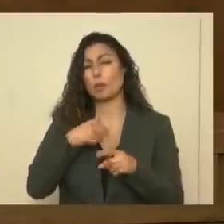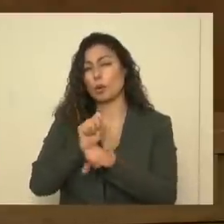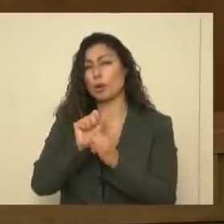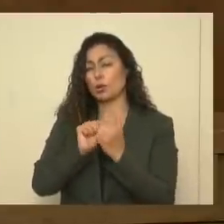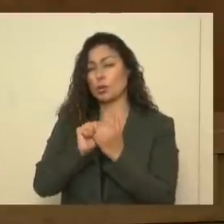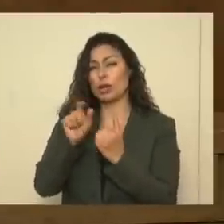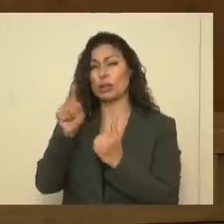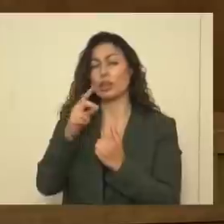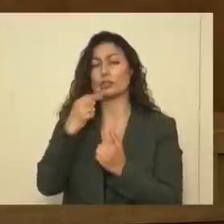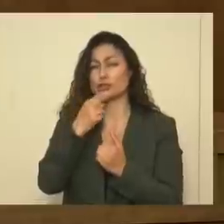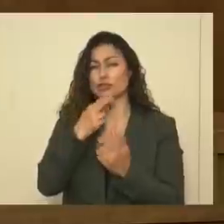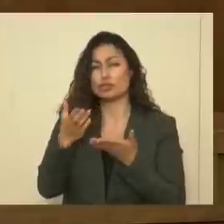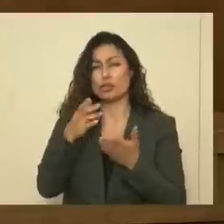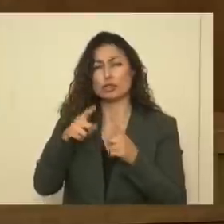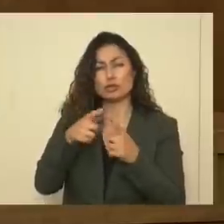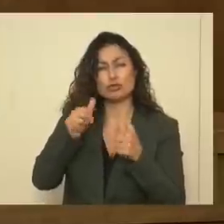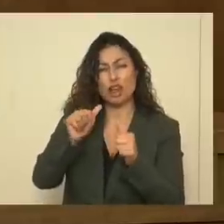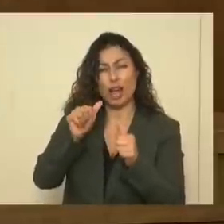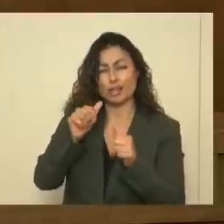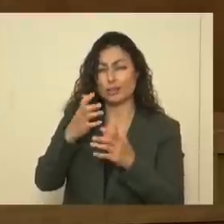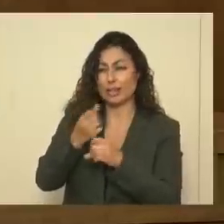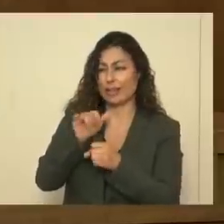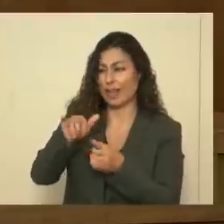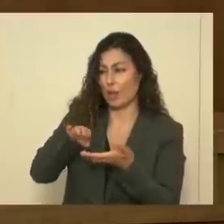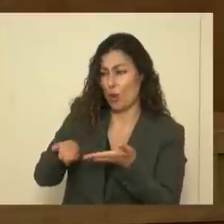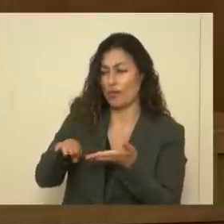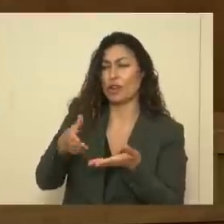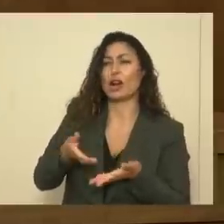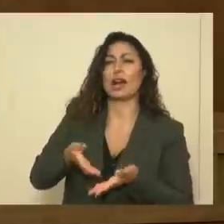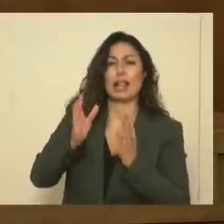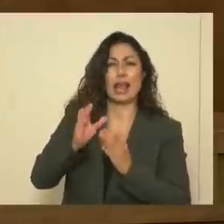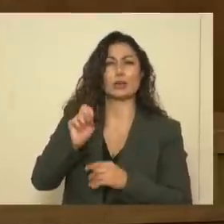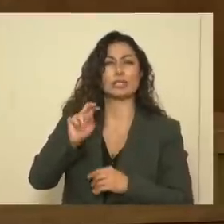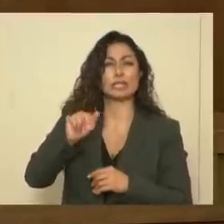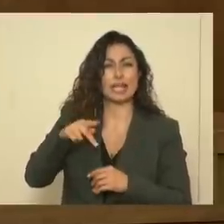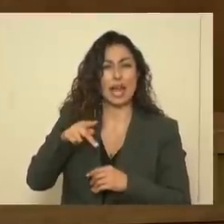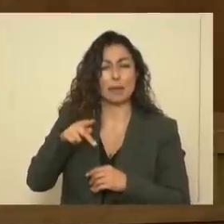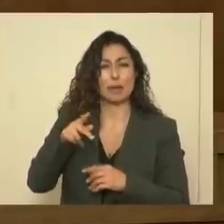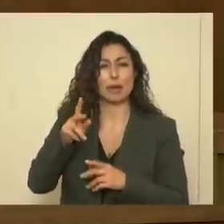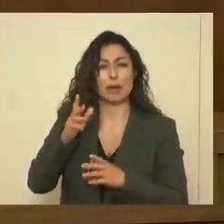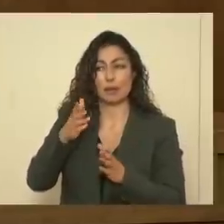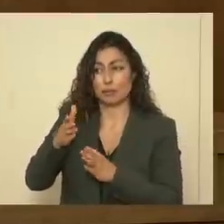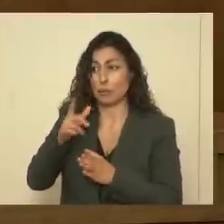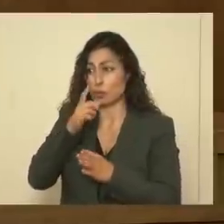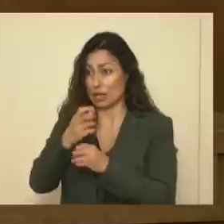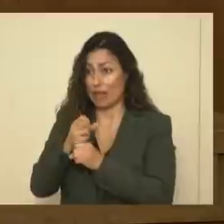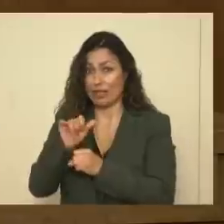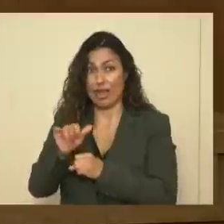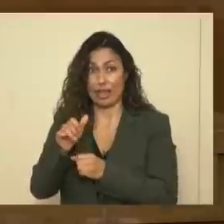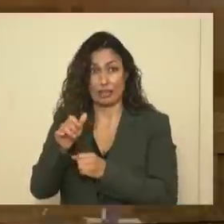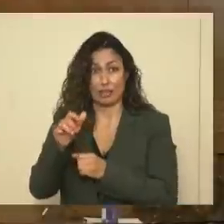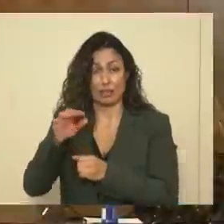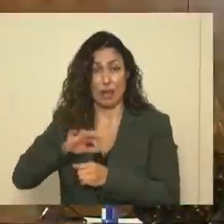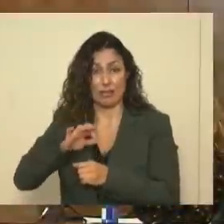Nutrition Services to see if we can get that waiver to allow SNAP recipients to get that takeout as well. So thank you.